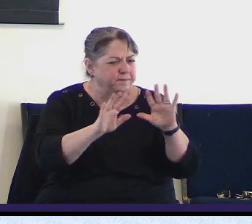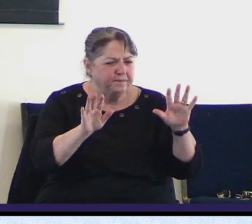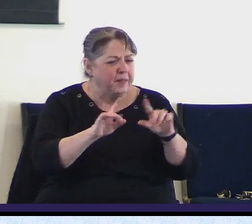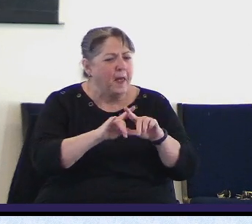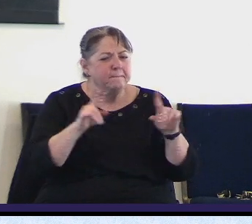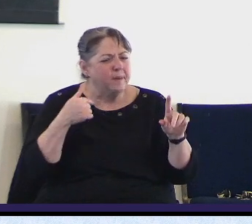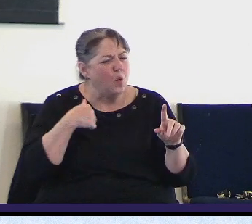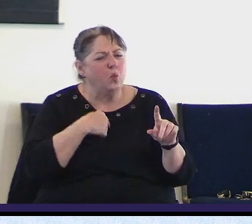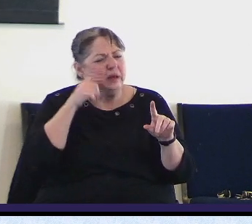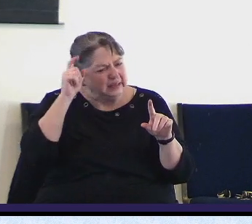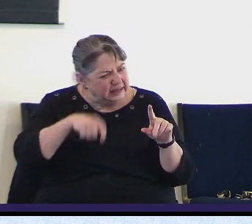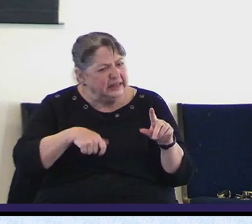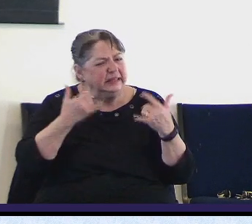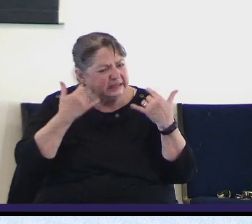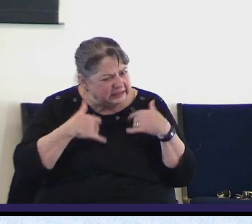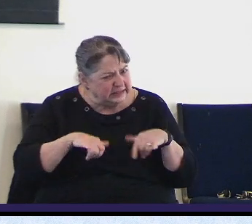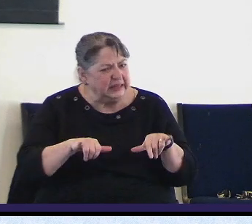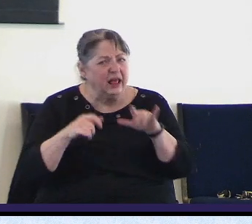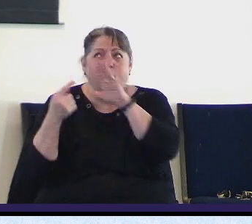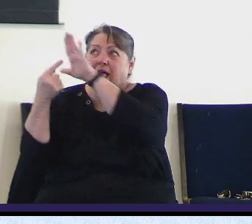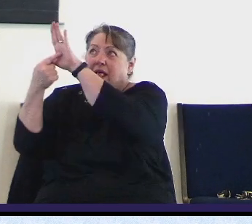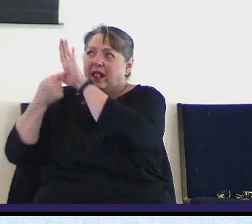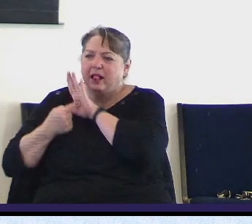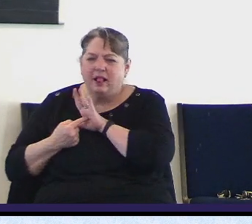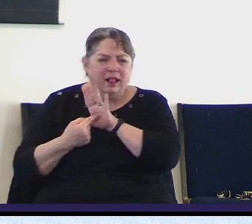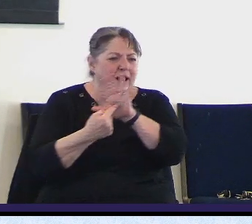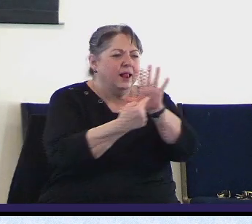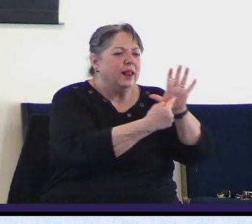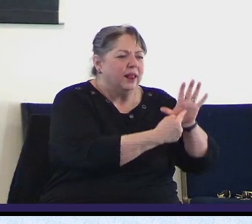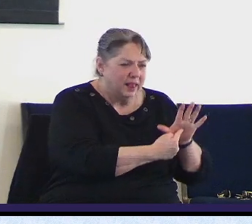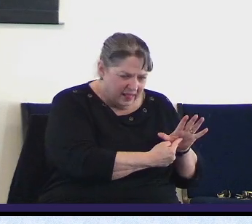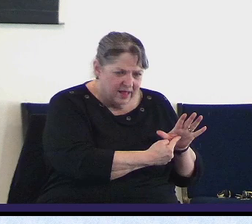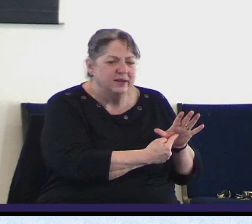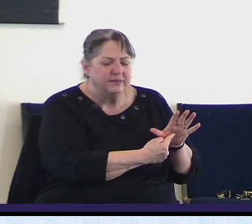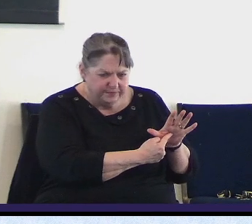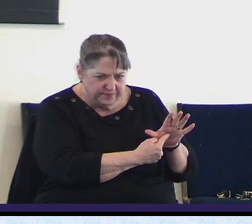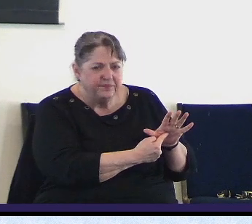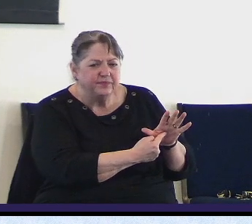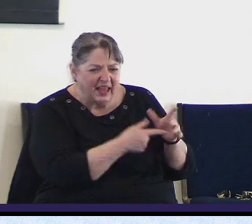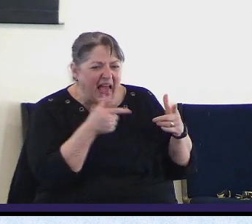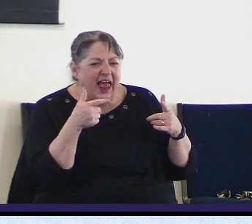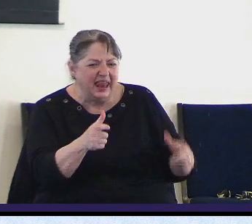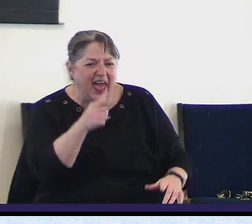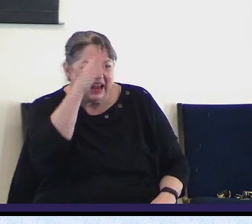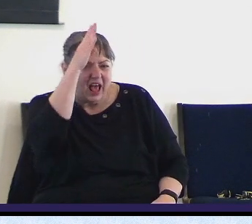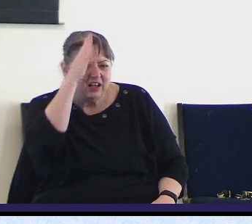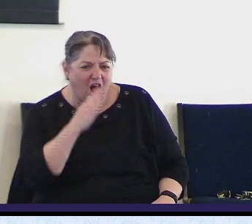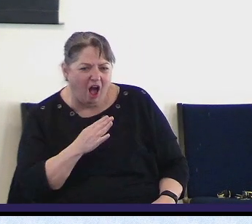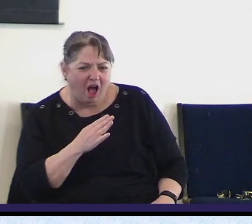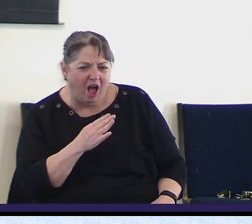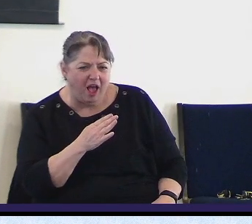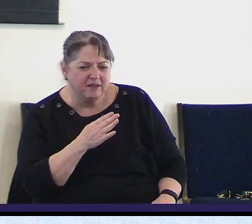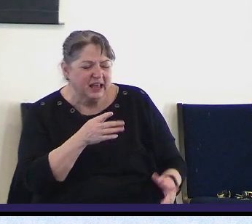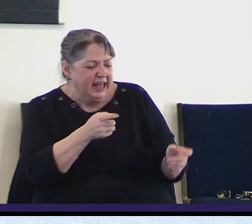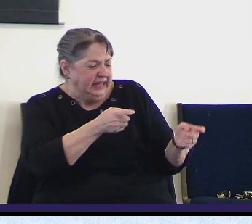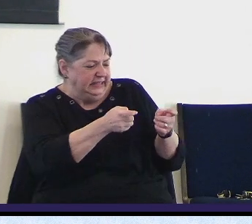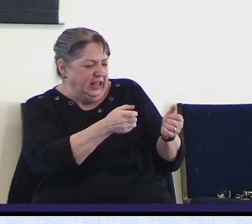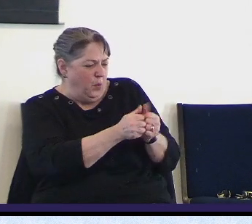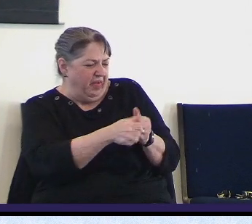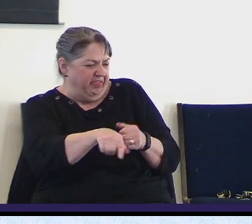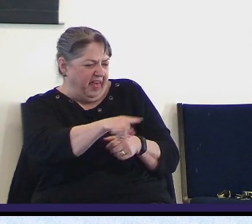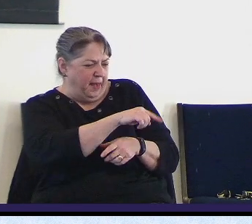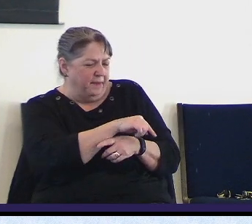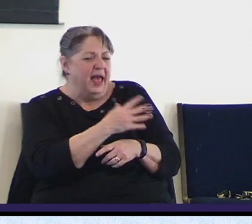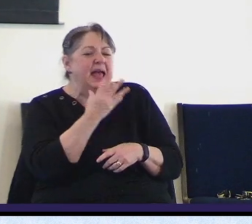care of God that he would do what he deems best let God deal with those situations Hebrews 10